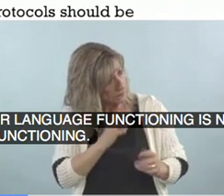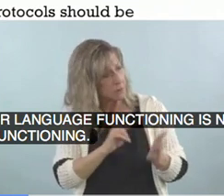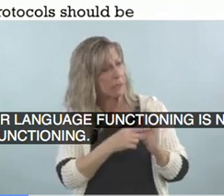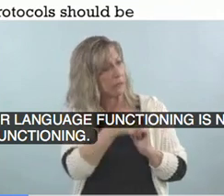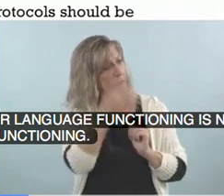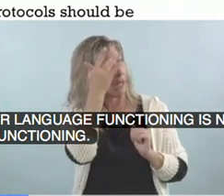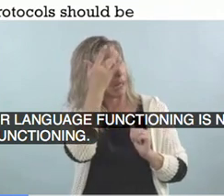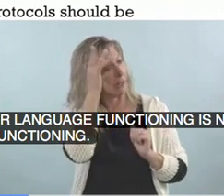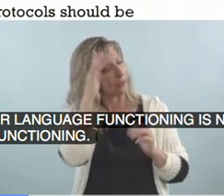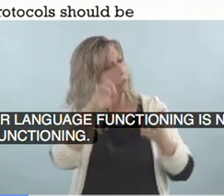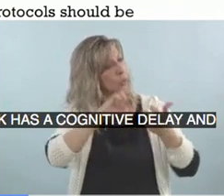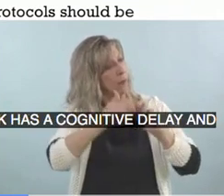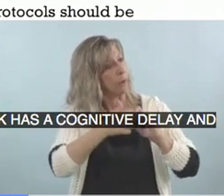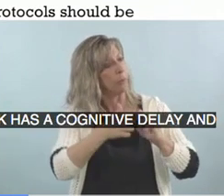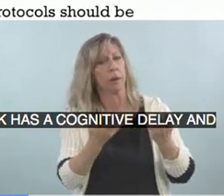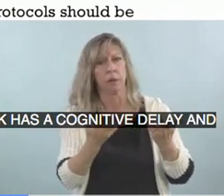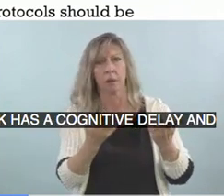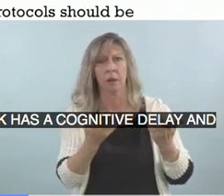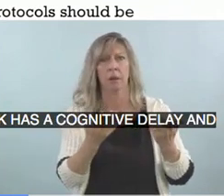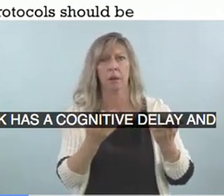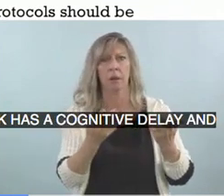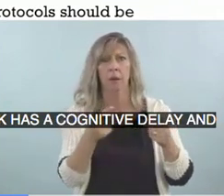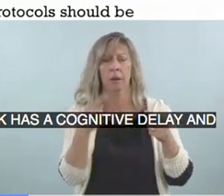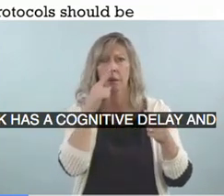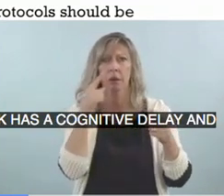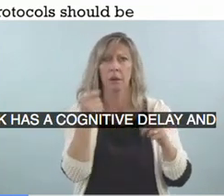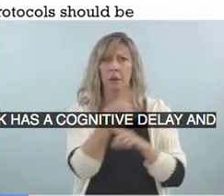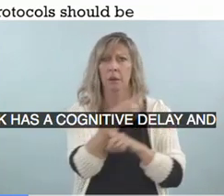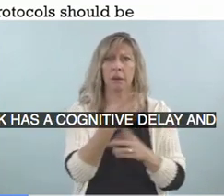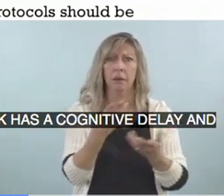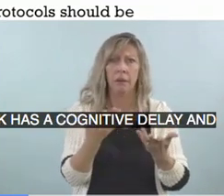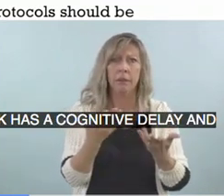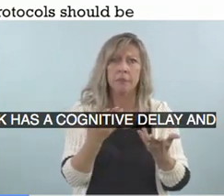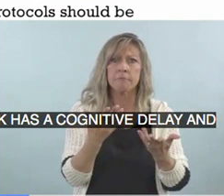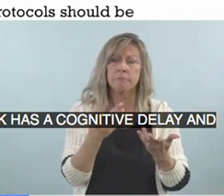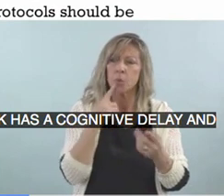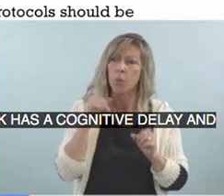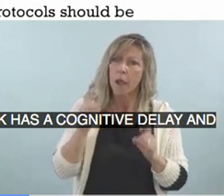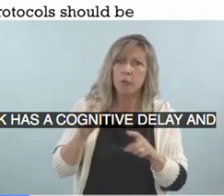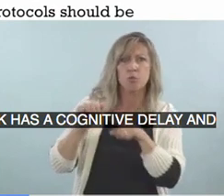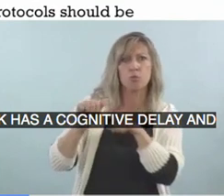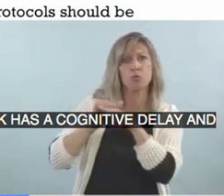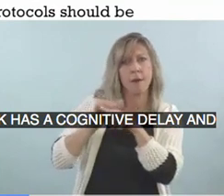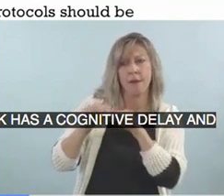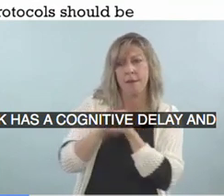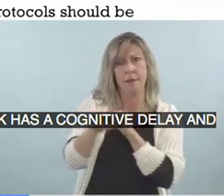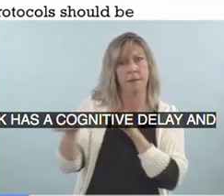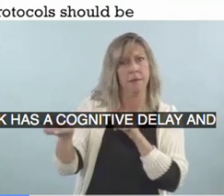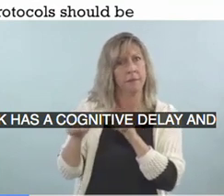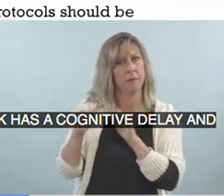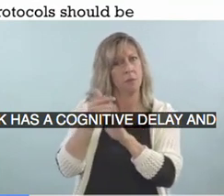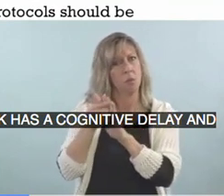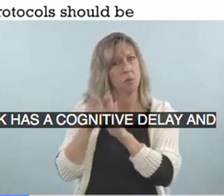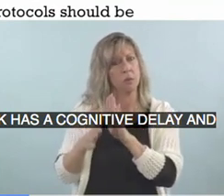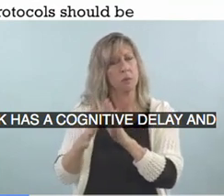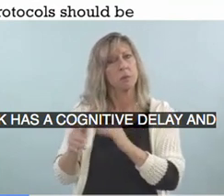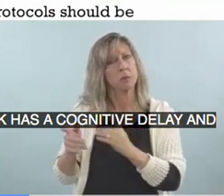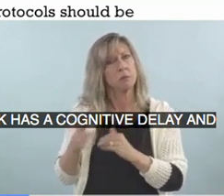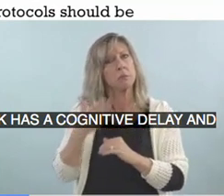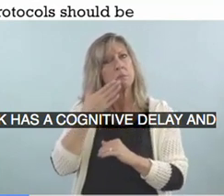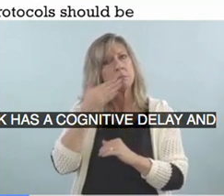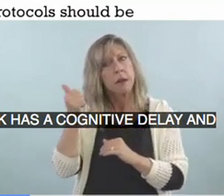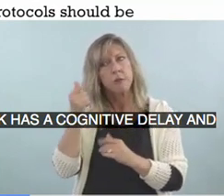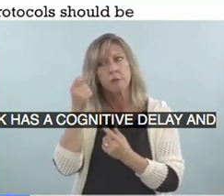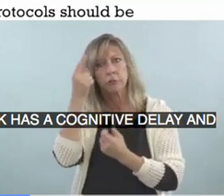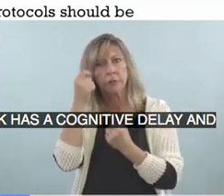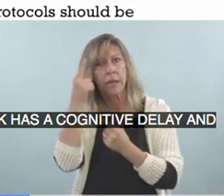impairment. I mean, really we need to be training attorneys to work better, um, so